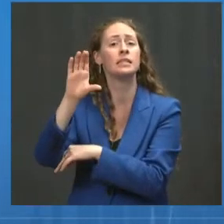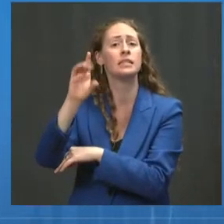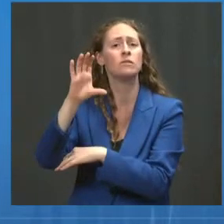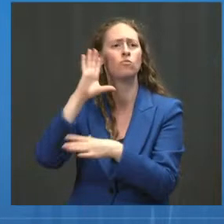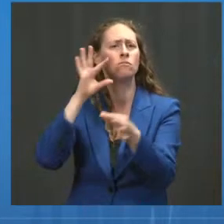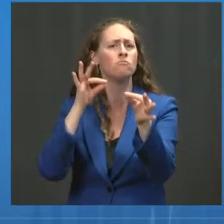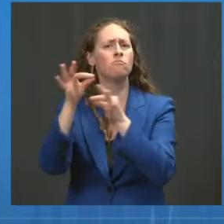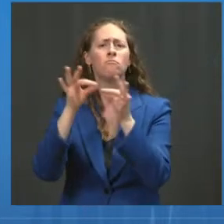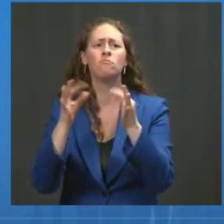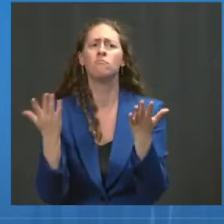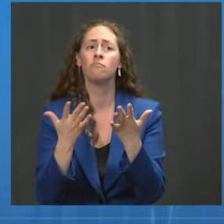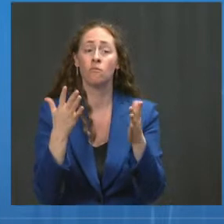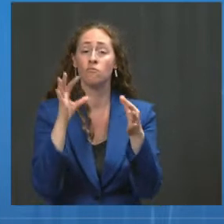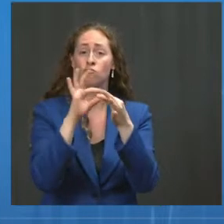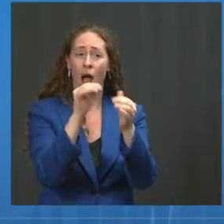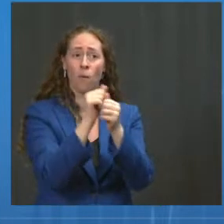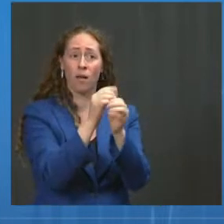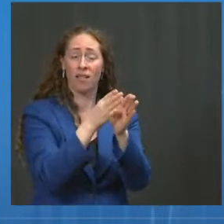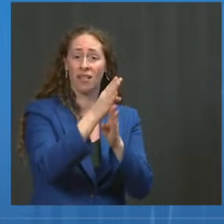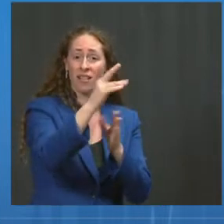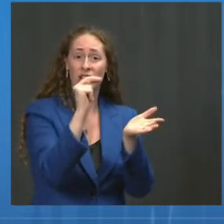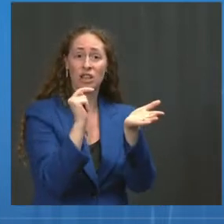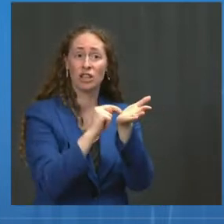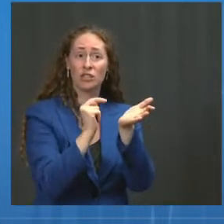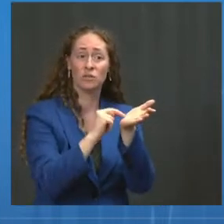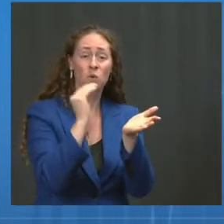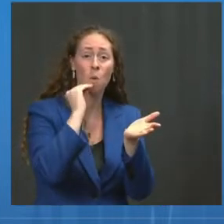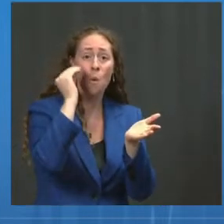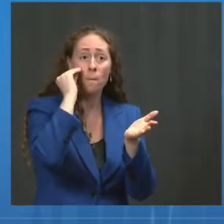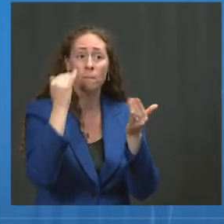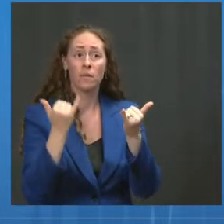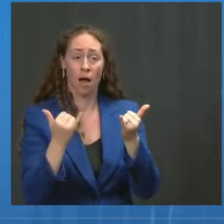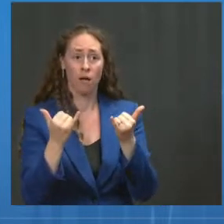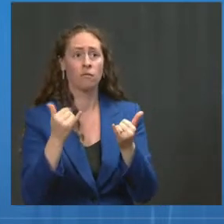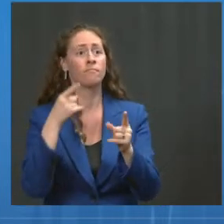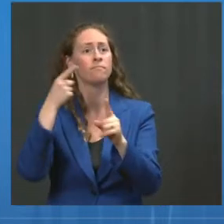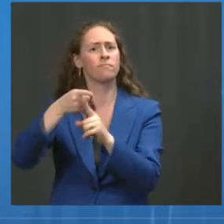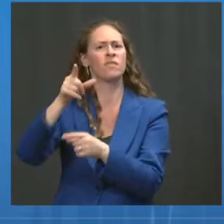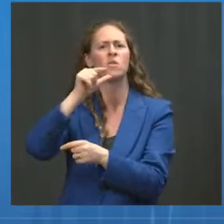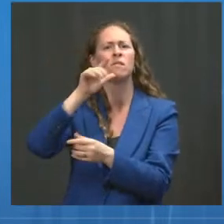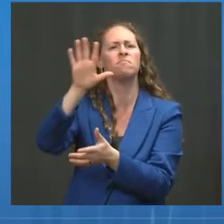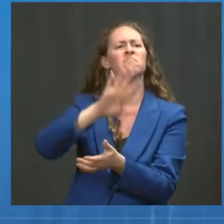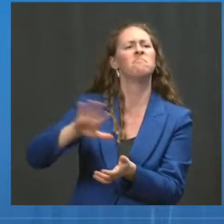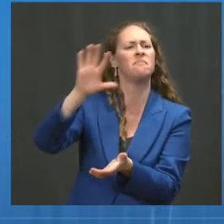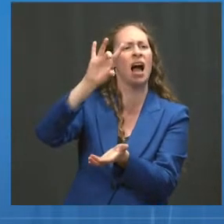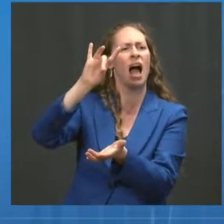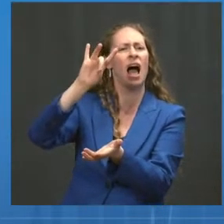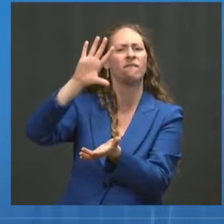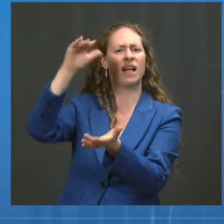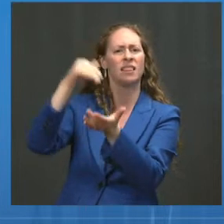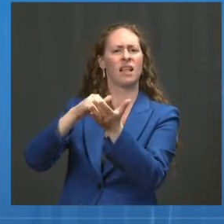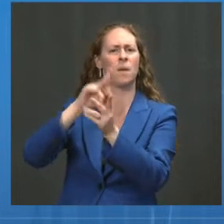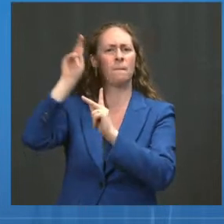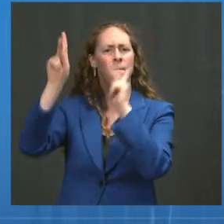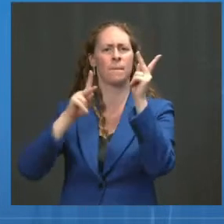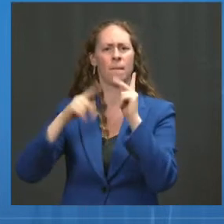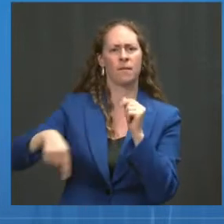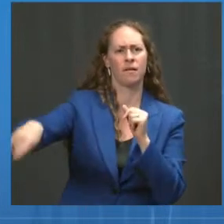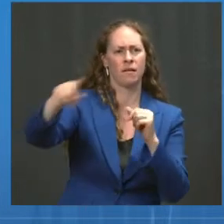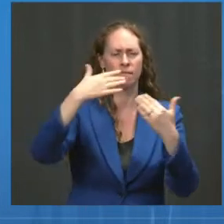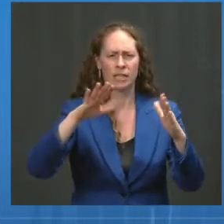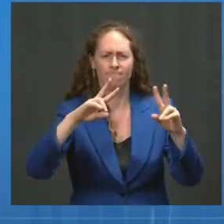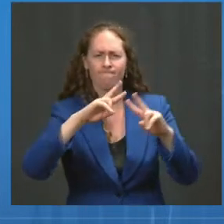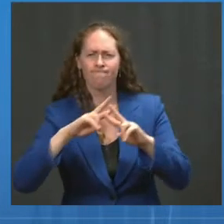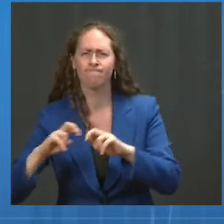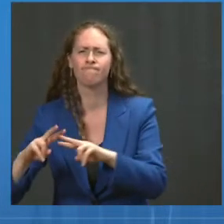home cohort where we analyzed more than 85,000 weekly reports from more than 14,900 facilities.